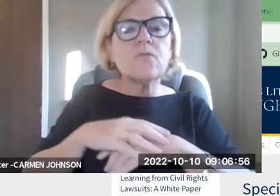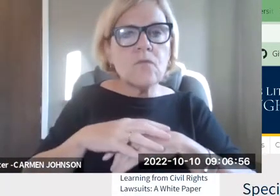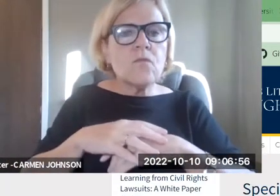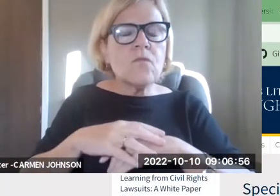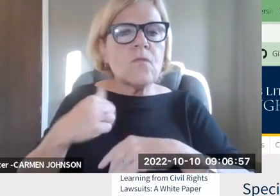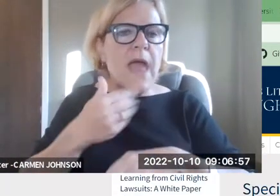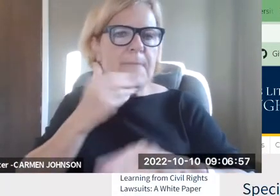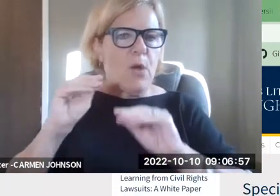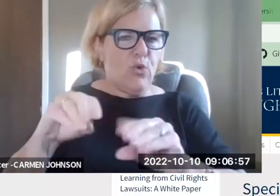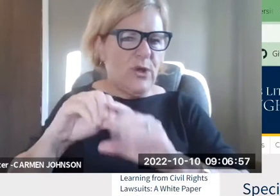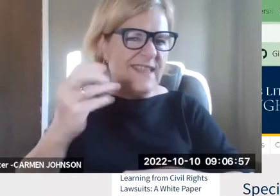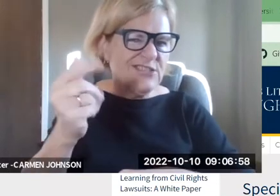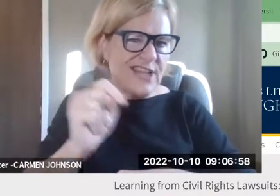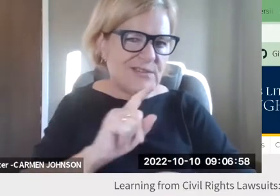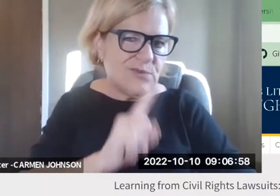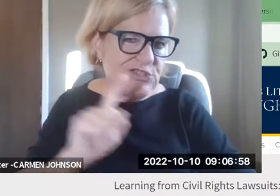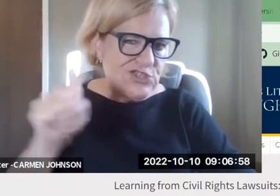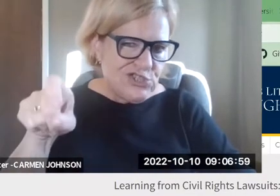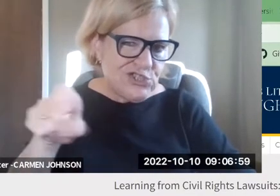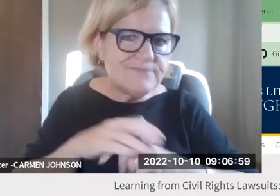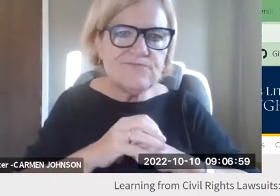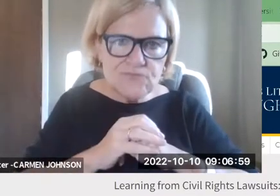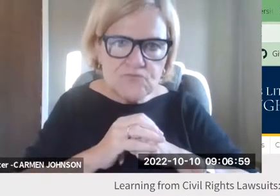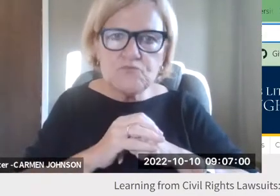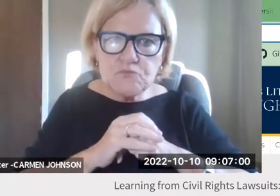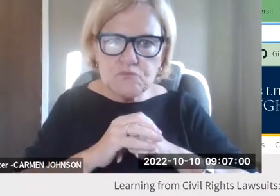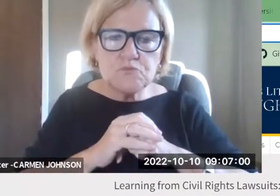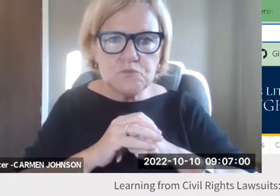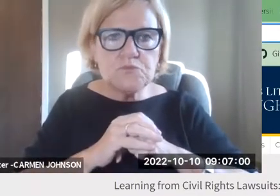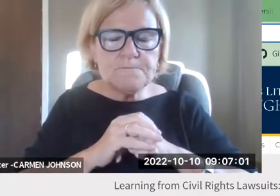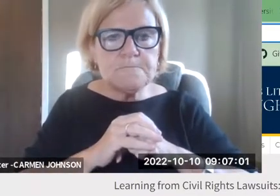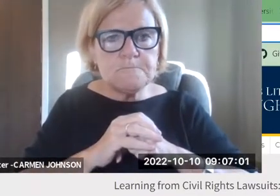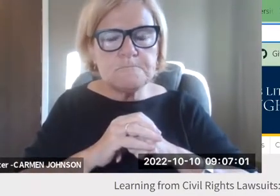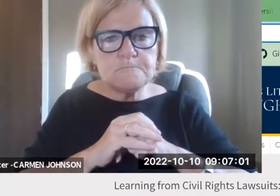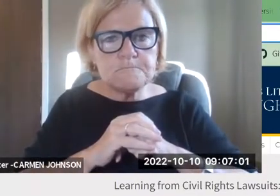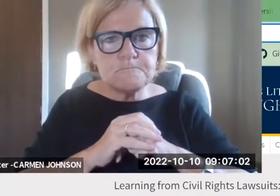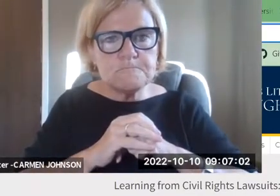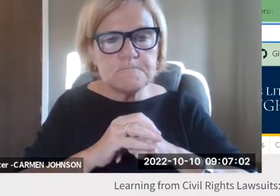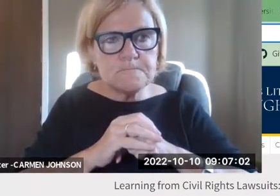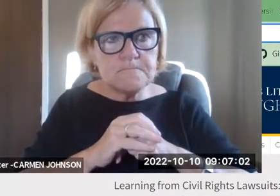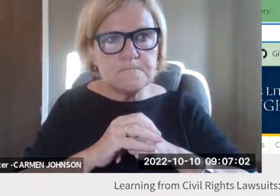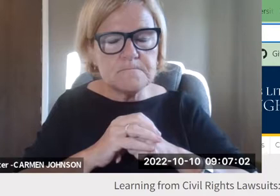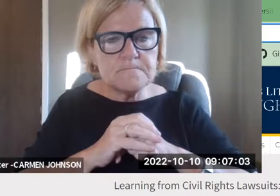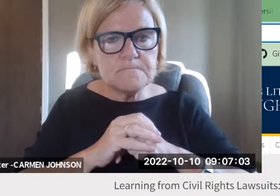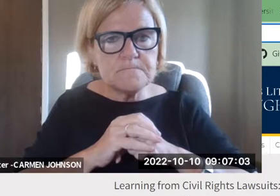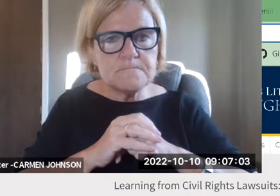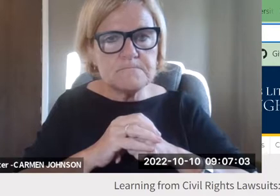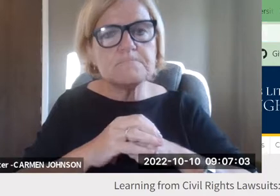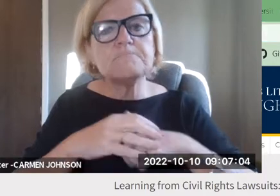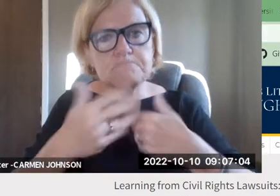reports, and then under this project. And maybe I better put it in the chat actually.